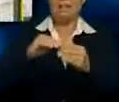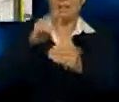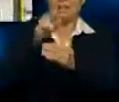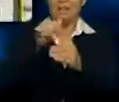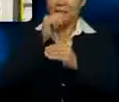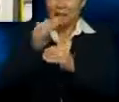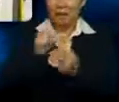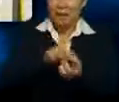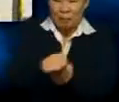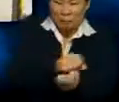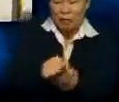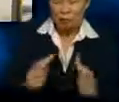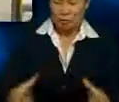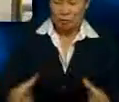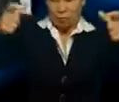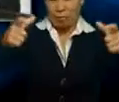subsequent process.